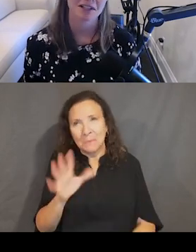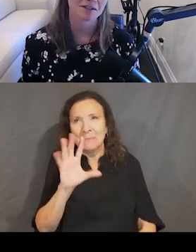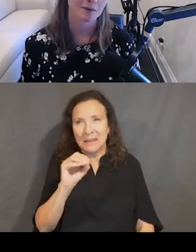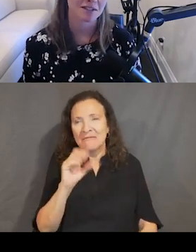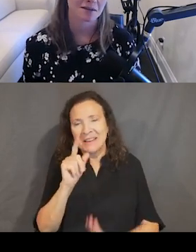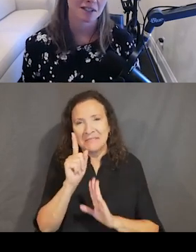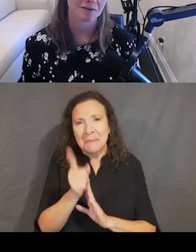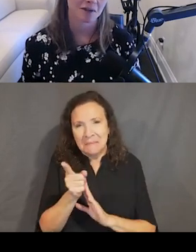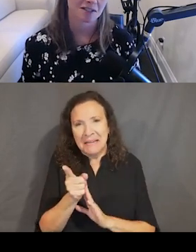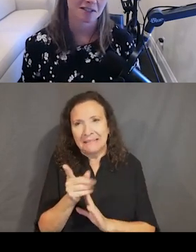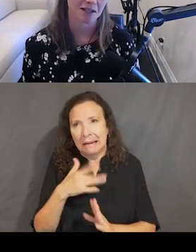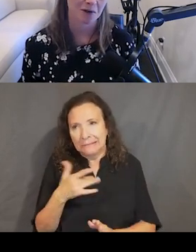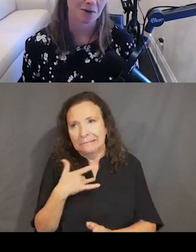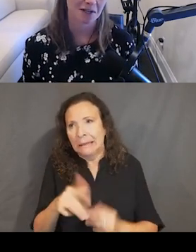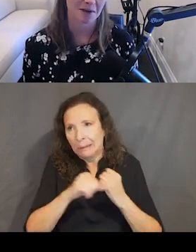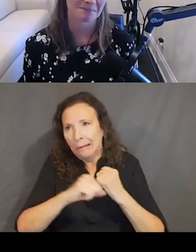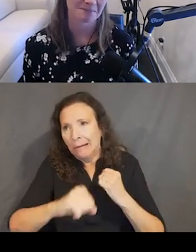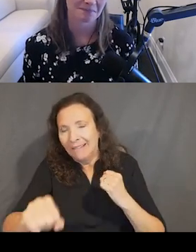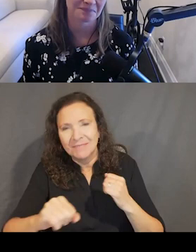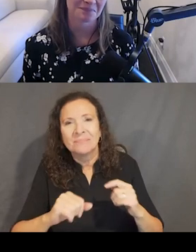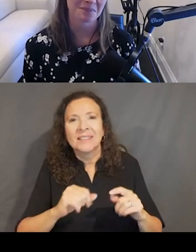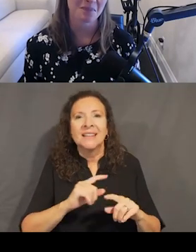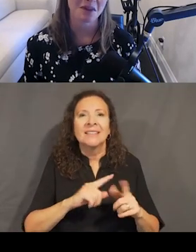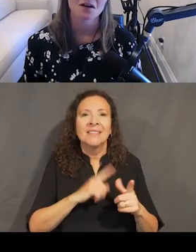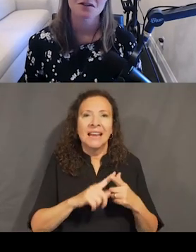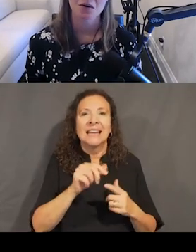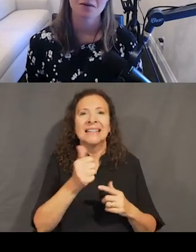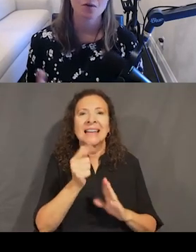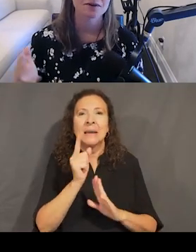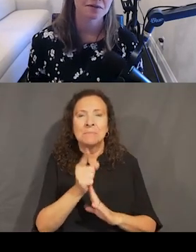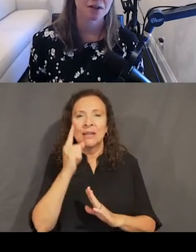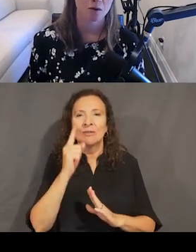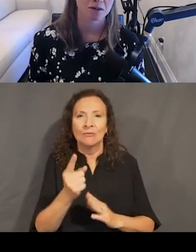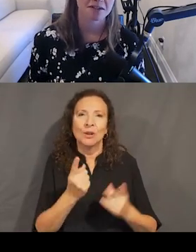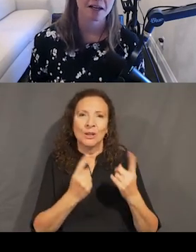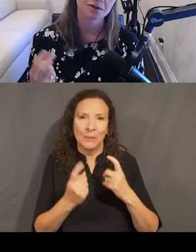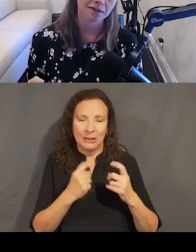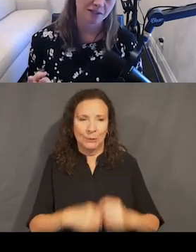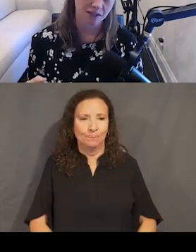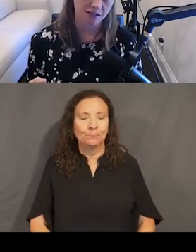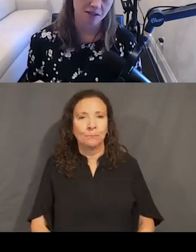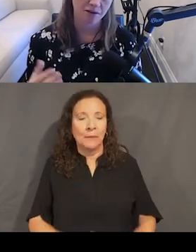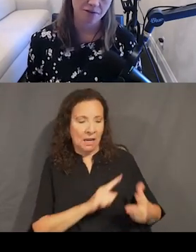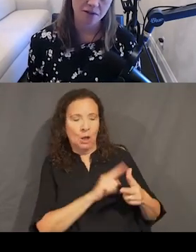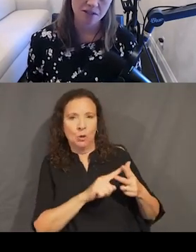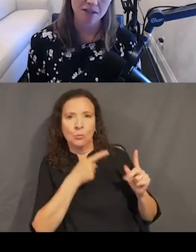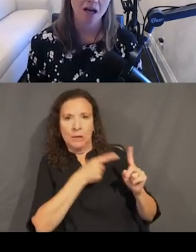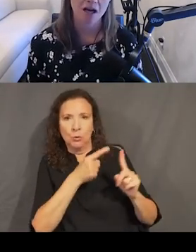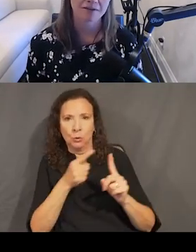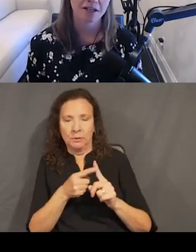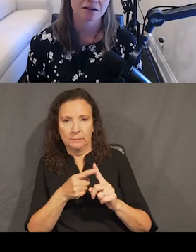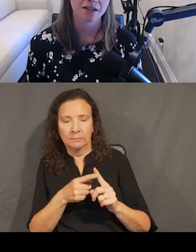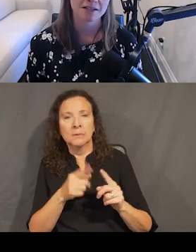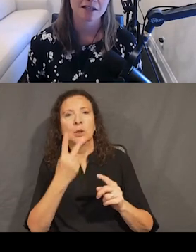that would leave us about 10 minutes for questions. That is my goal anyway. So for those three goals, I have two different sections. The first